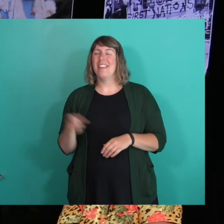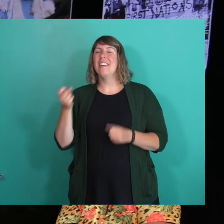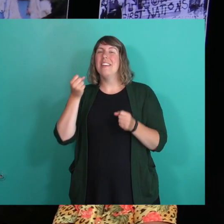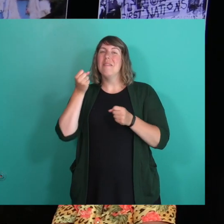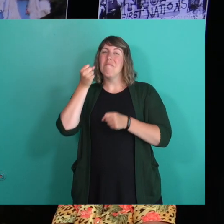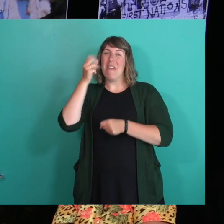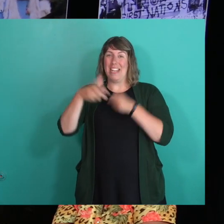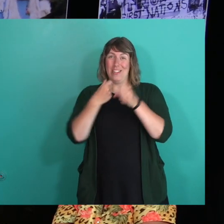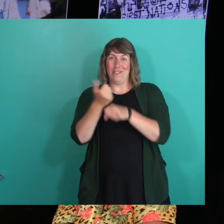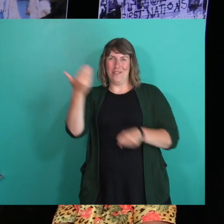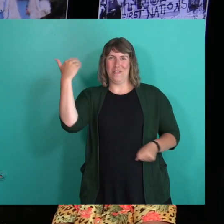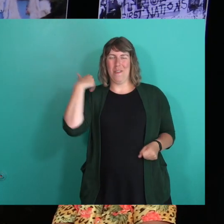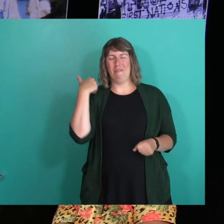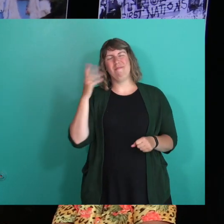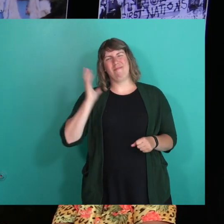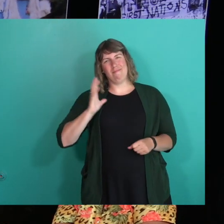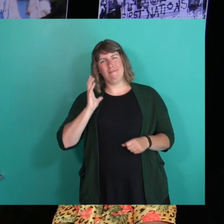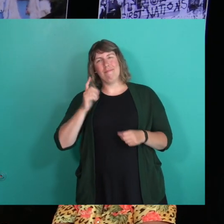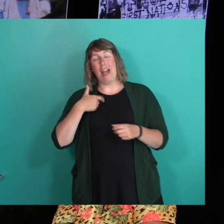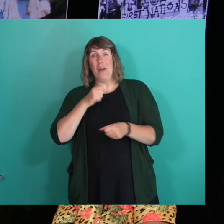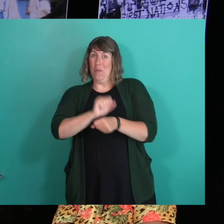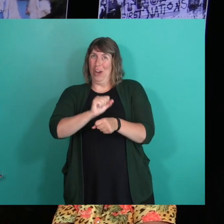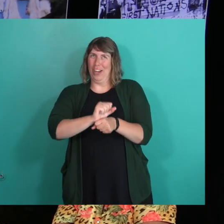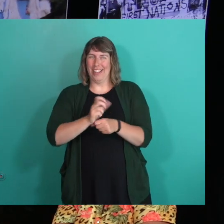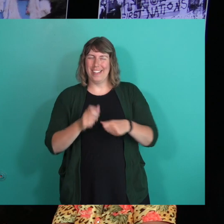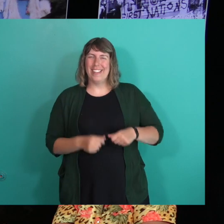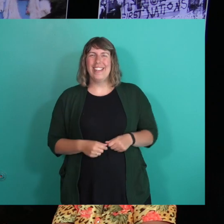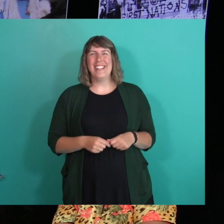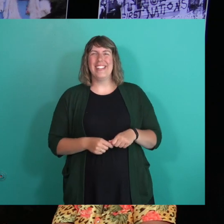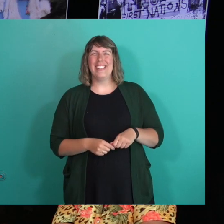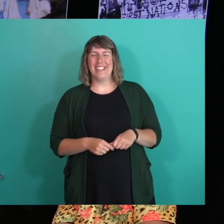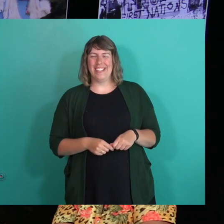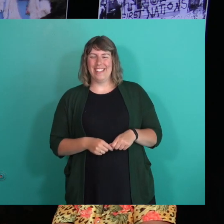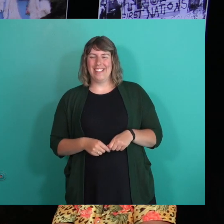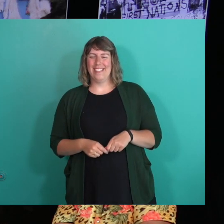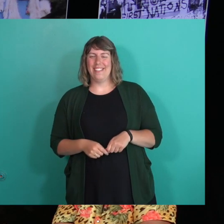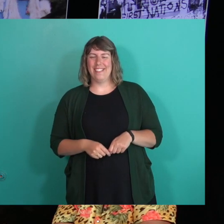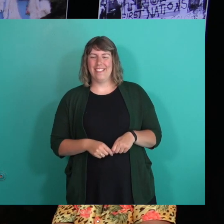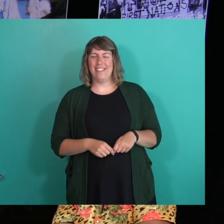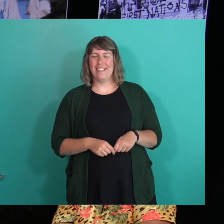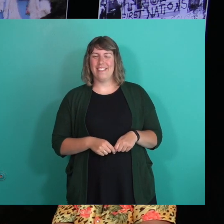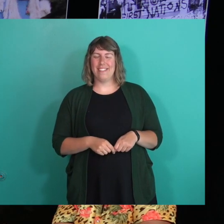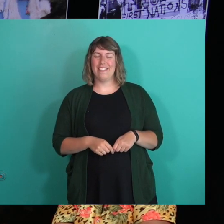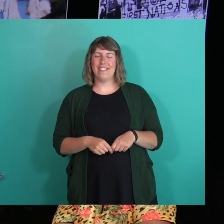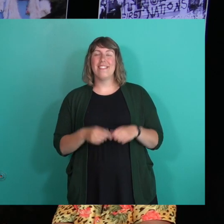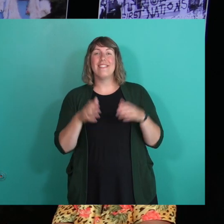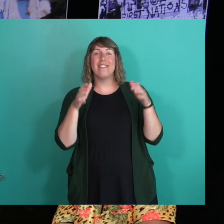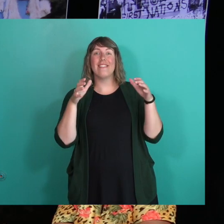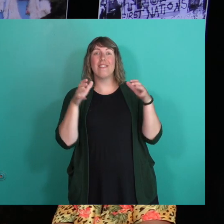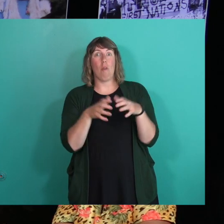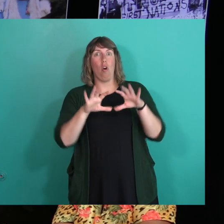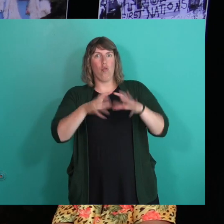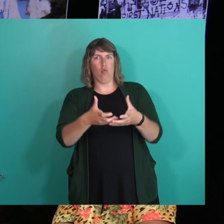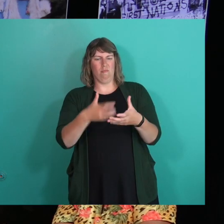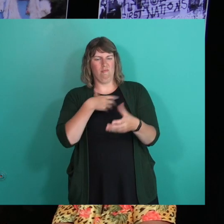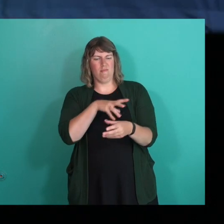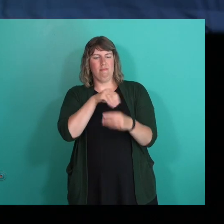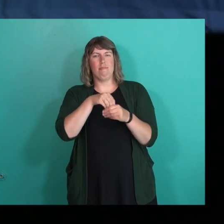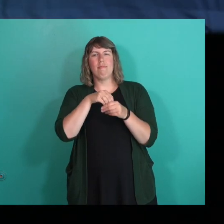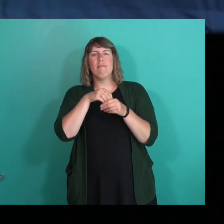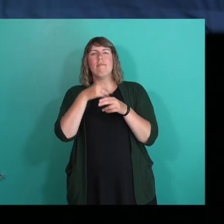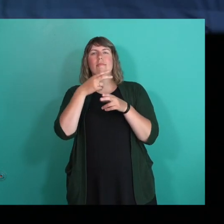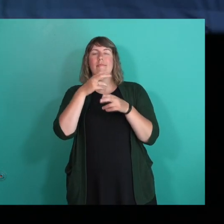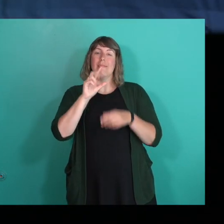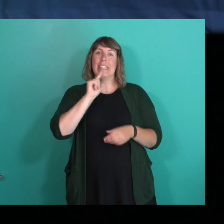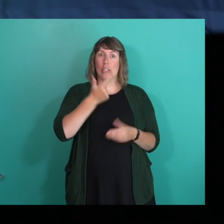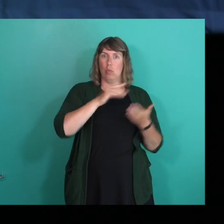I was still working, when I was employed, I had a small group. I was employed at the center, now known as